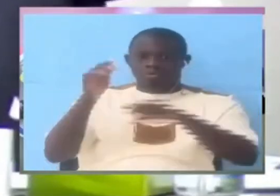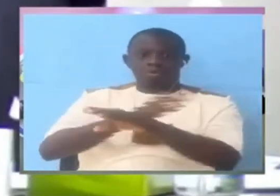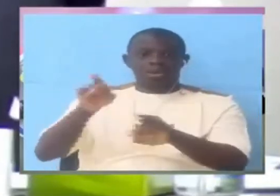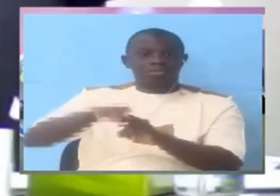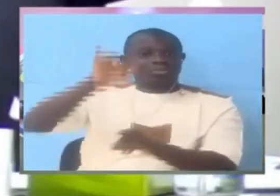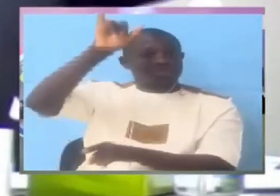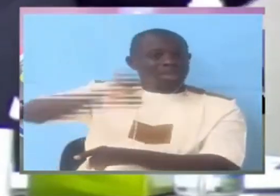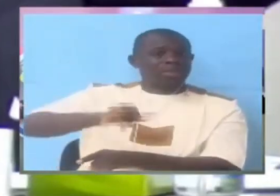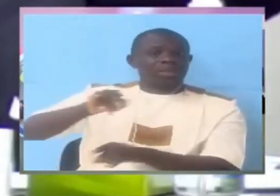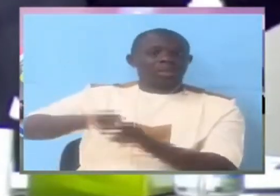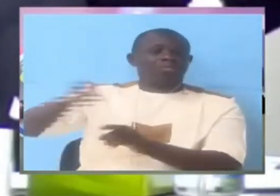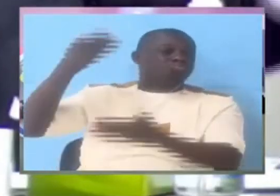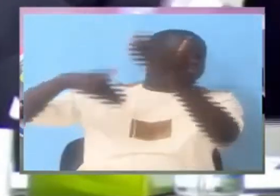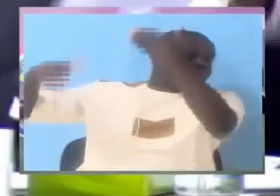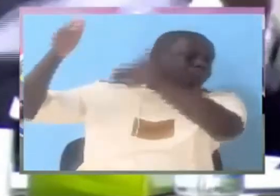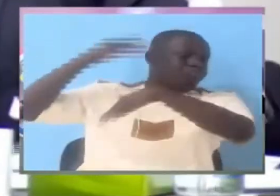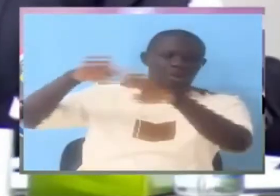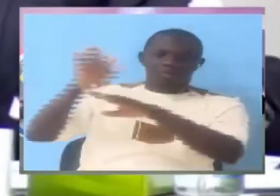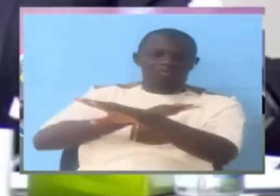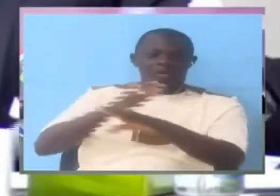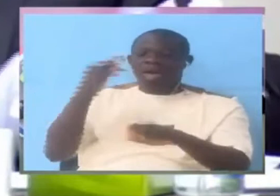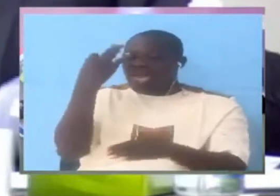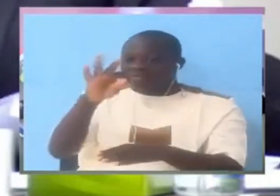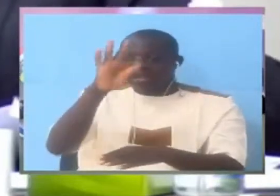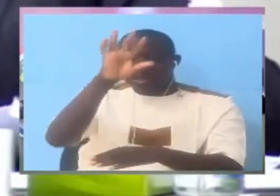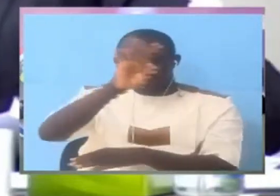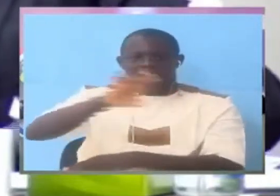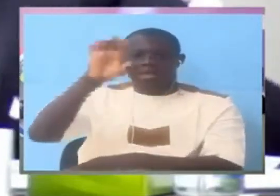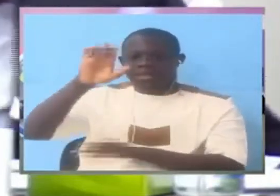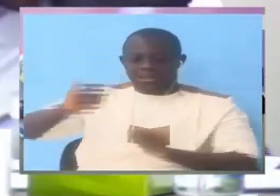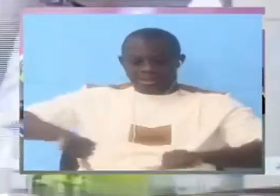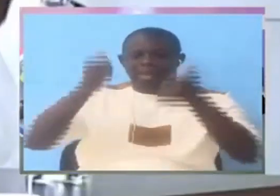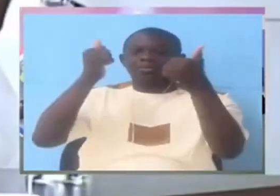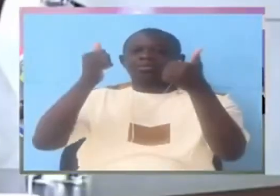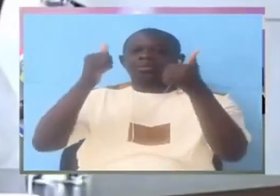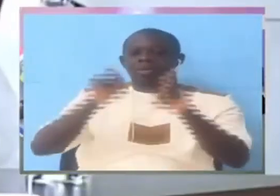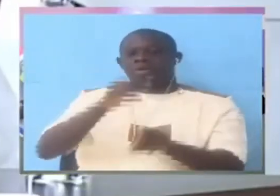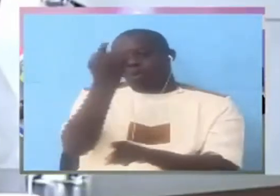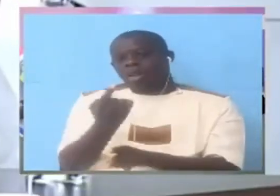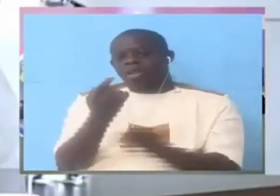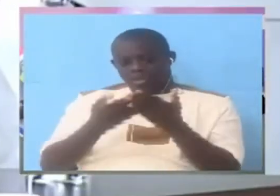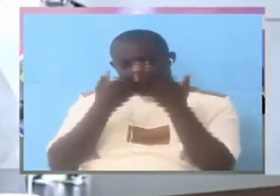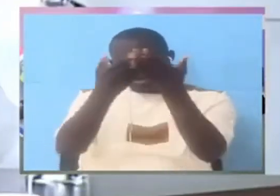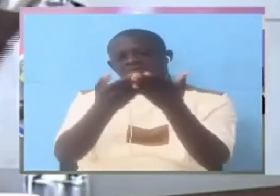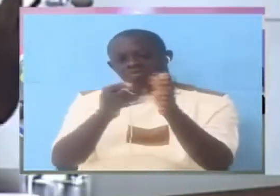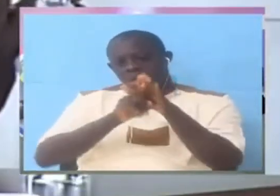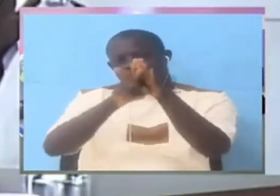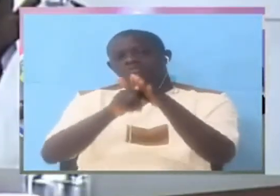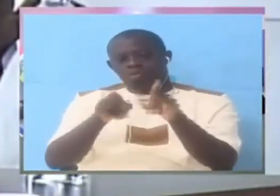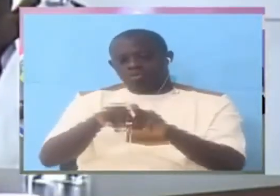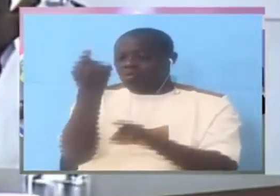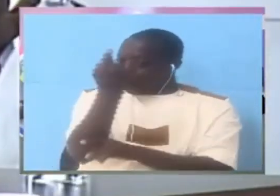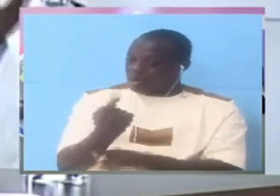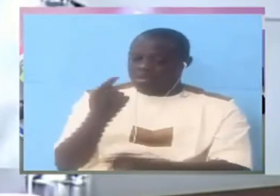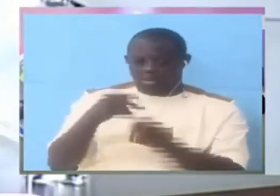ago, even before TRC hearings. So, if that is what you want to say. No, I'm just giving you an example. I'm giving you an